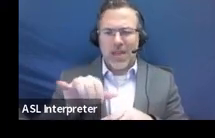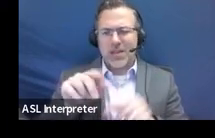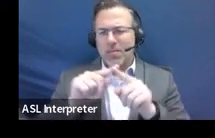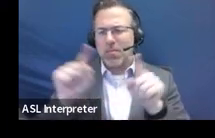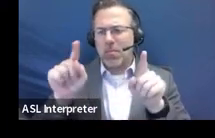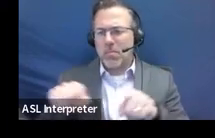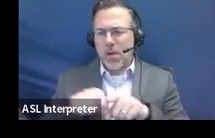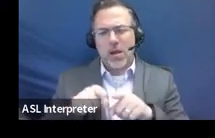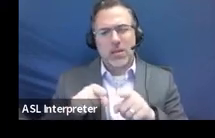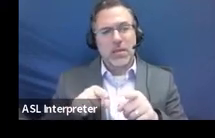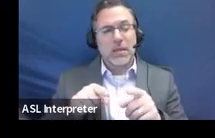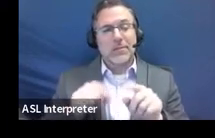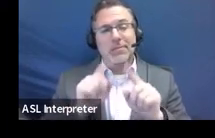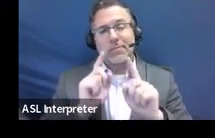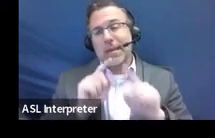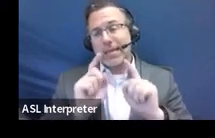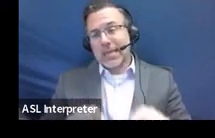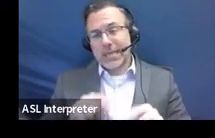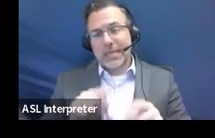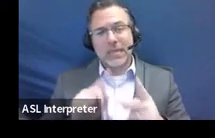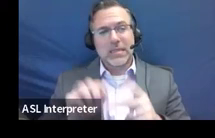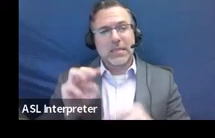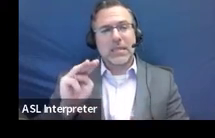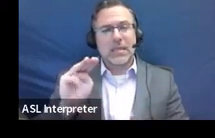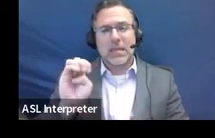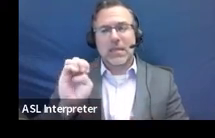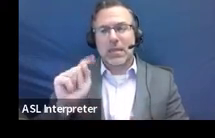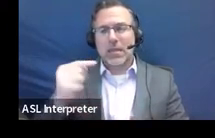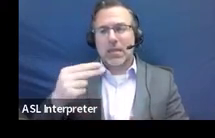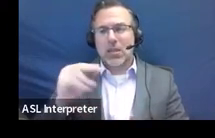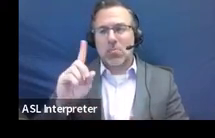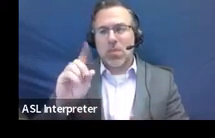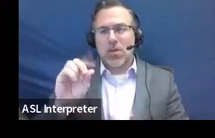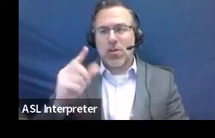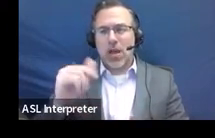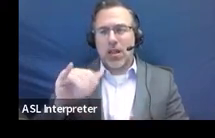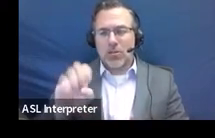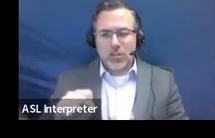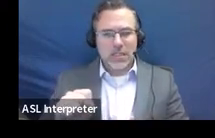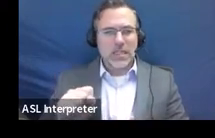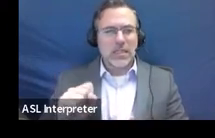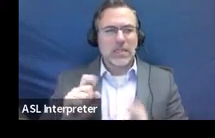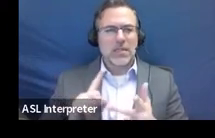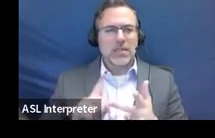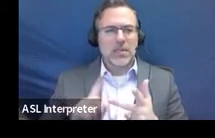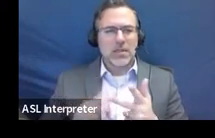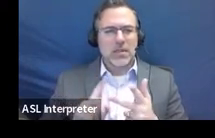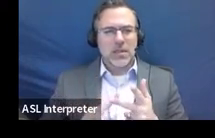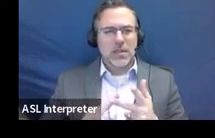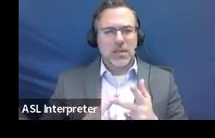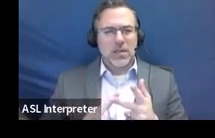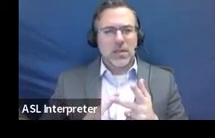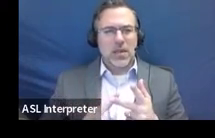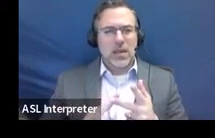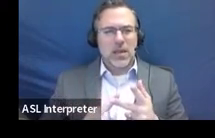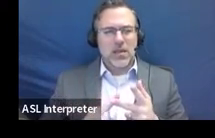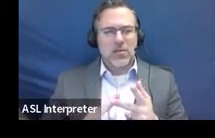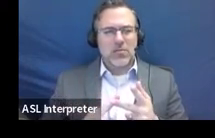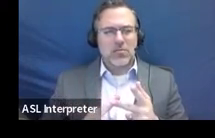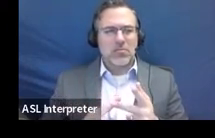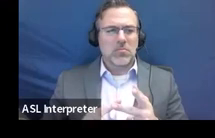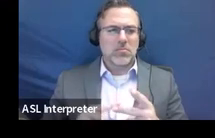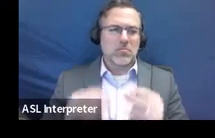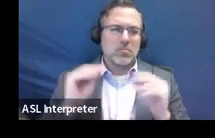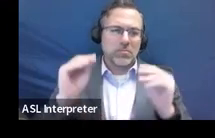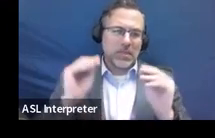attendance, identifying methodologies, not the results of gen ed interventions, consider teacher appropriate certification,